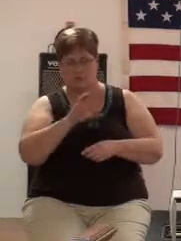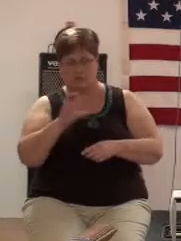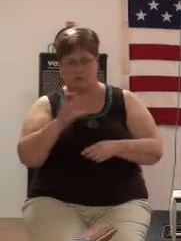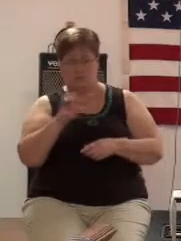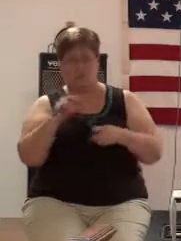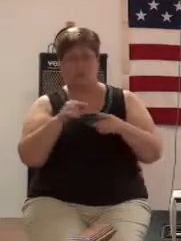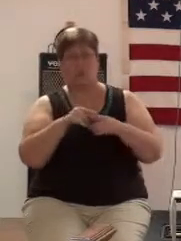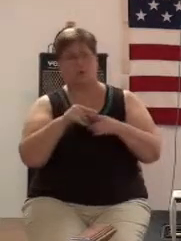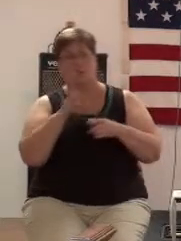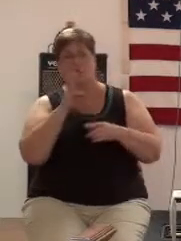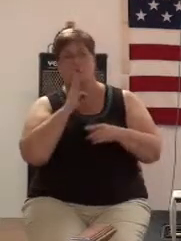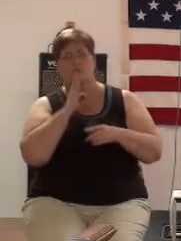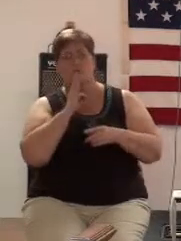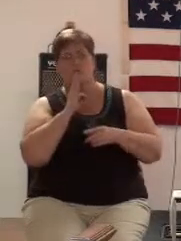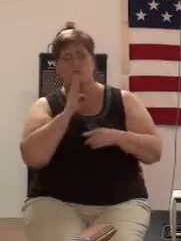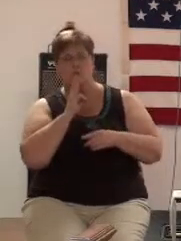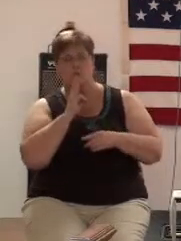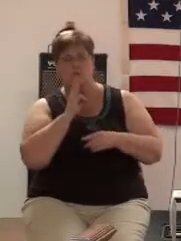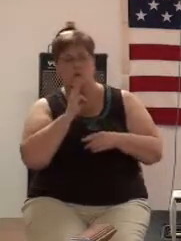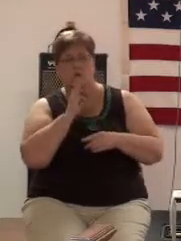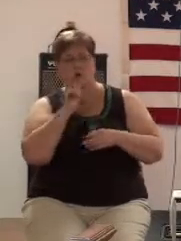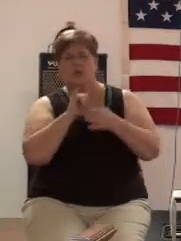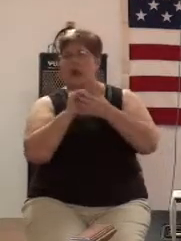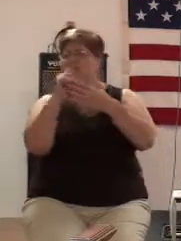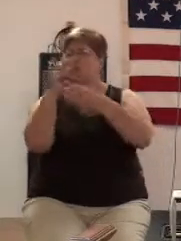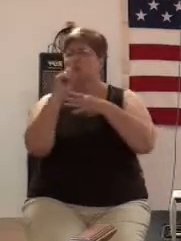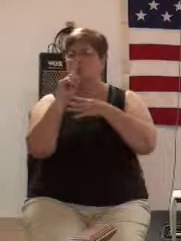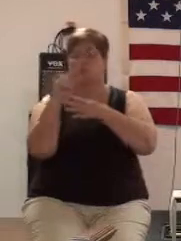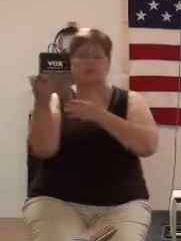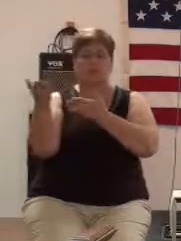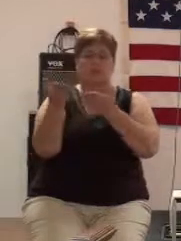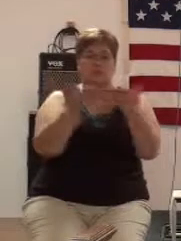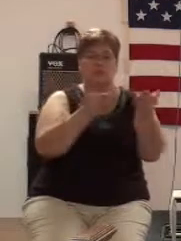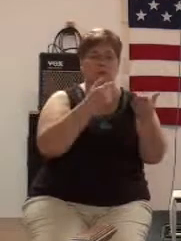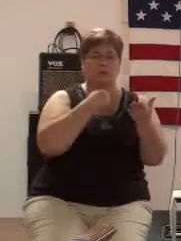the water that's where it's taken me